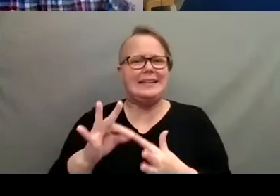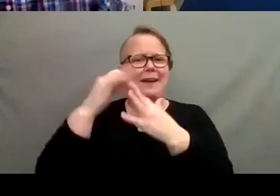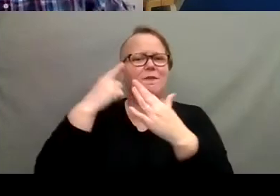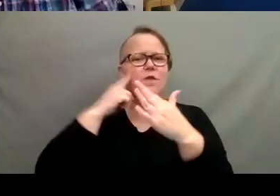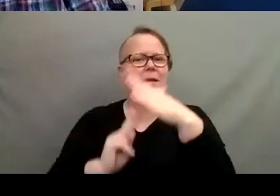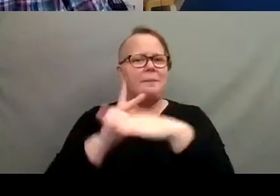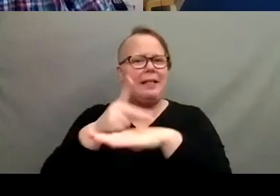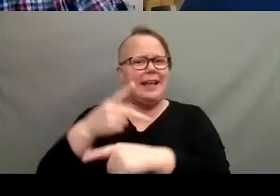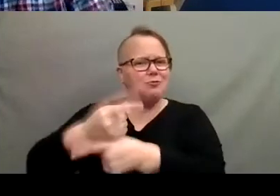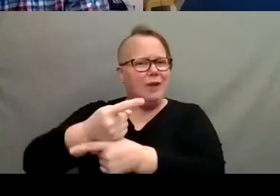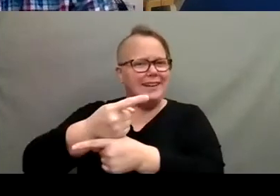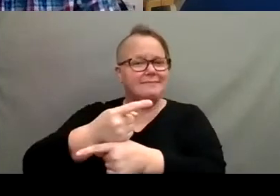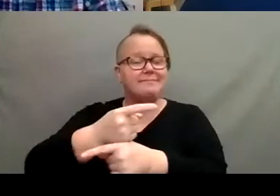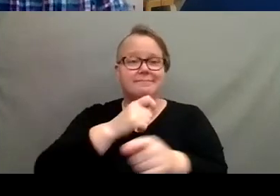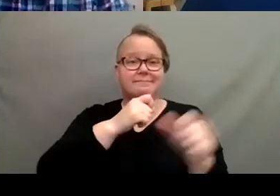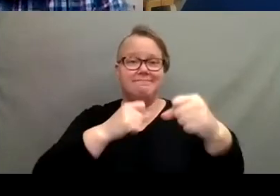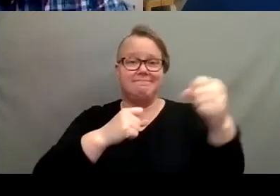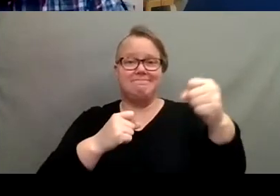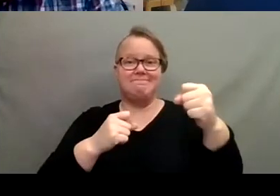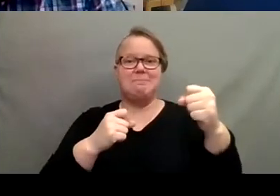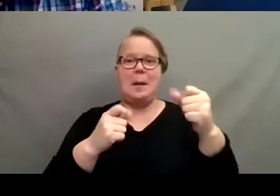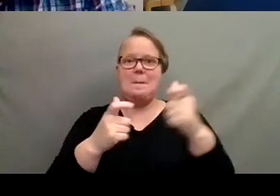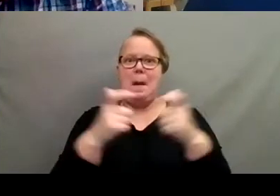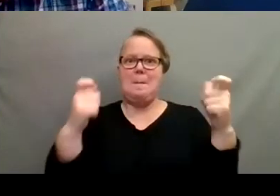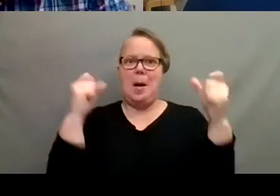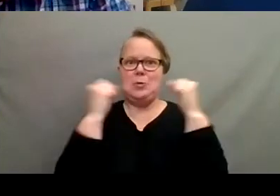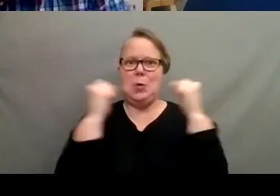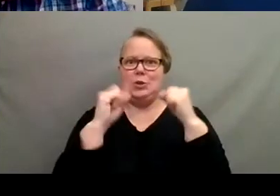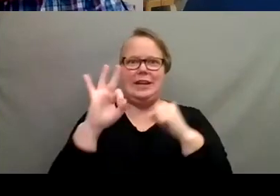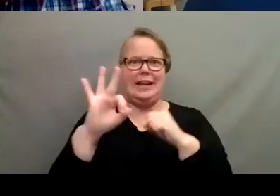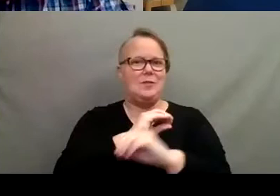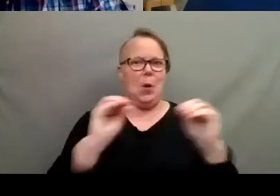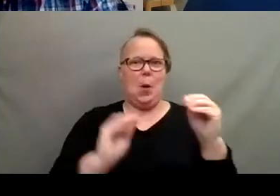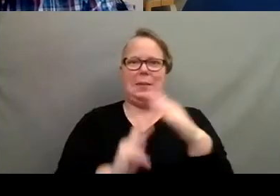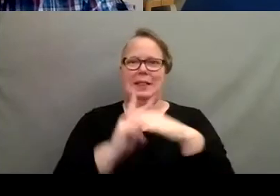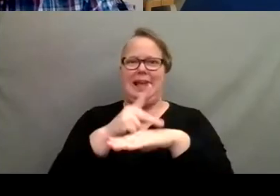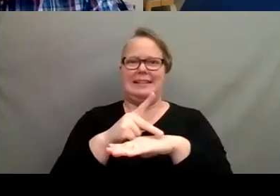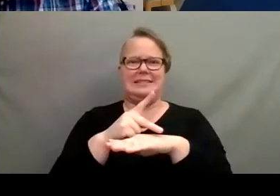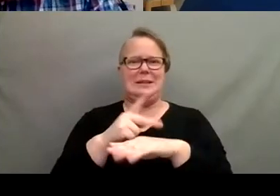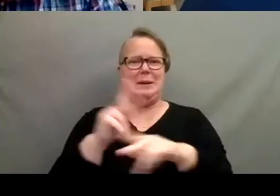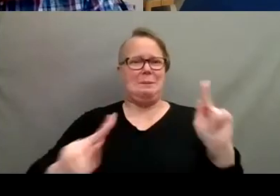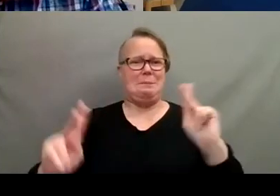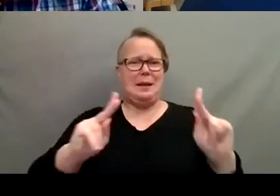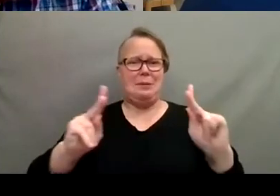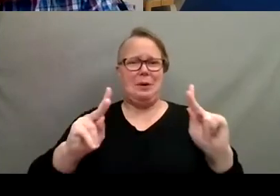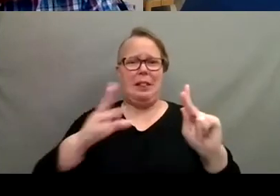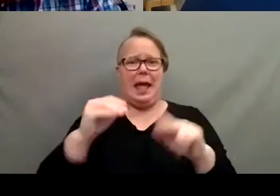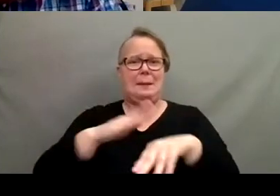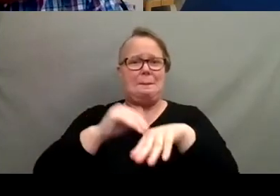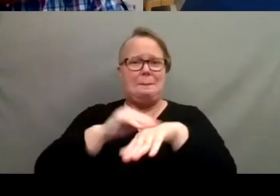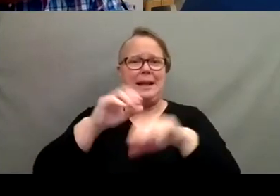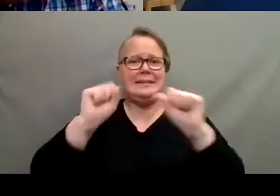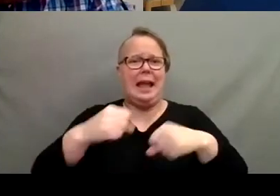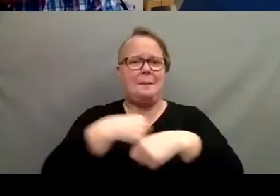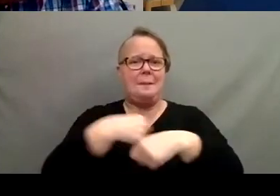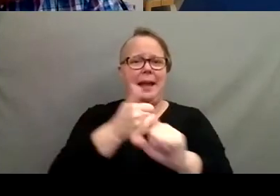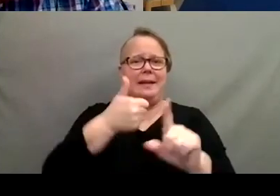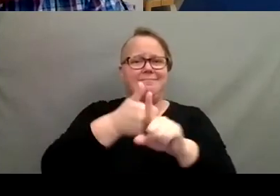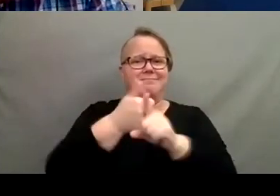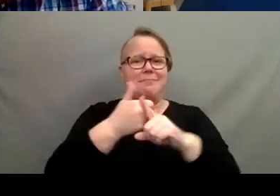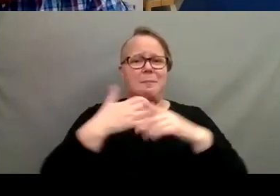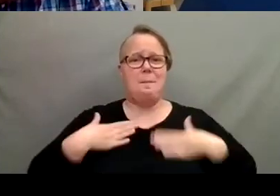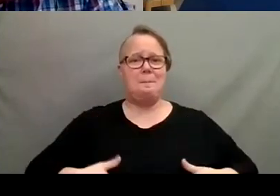right? Pretty much. It would be much colder in our house. We didn't have houseplants. I figure people in that and the pets can generate their own body heat, but